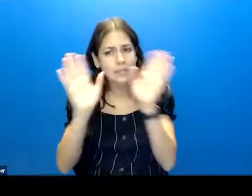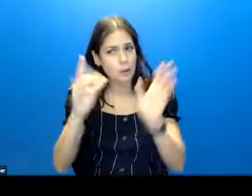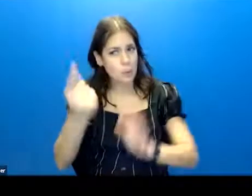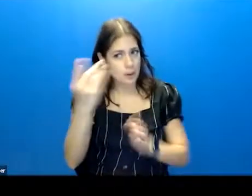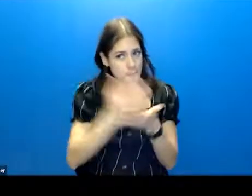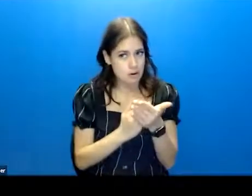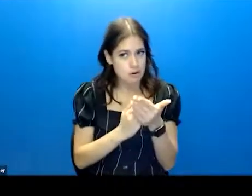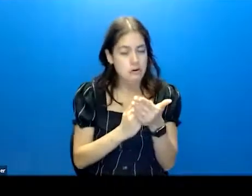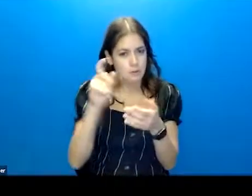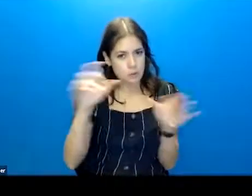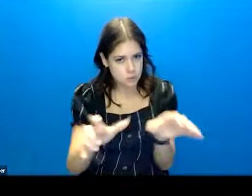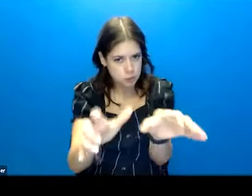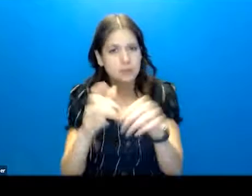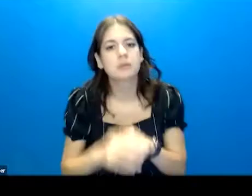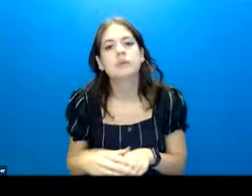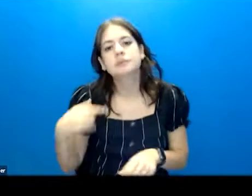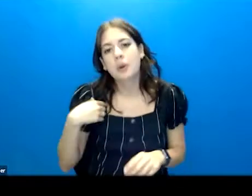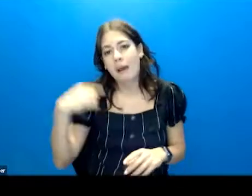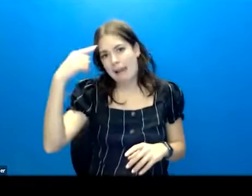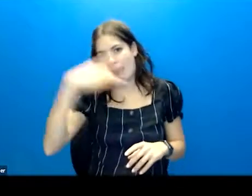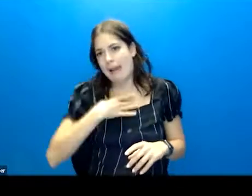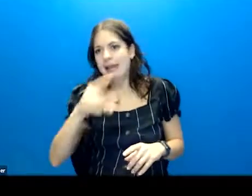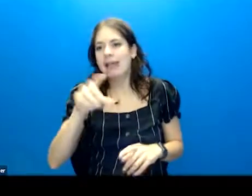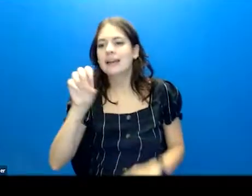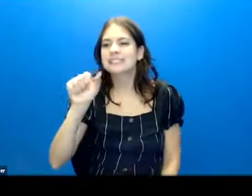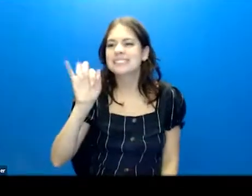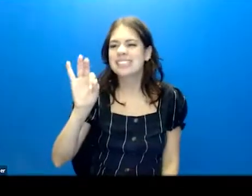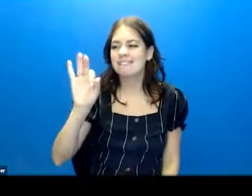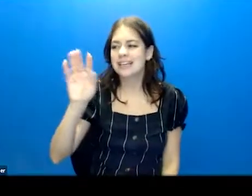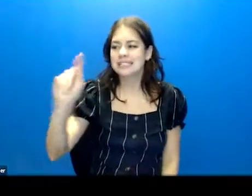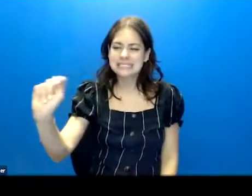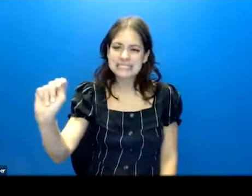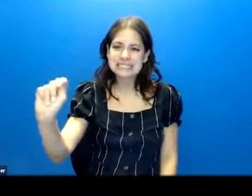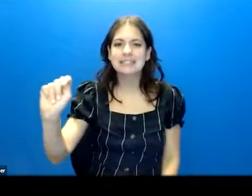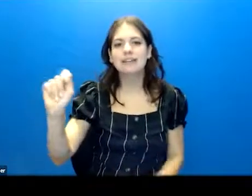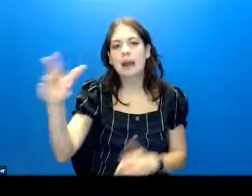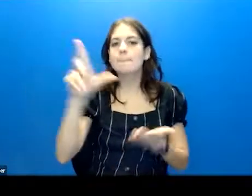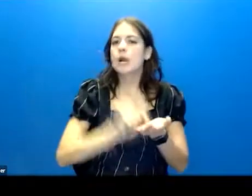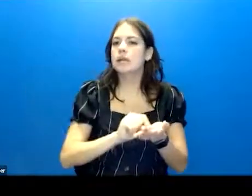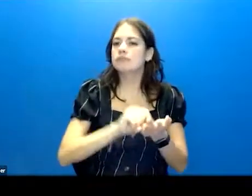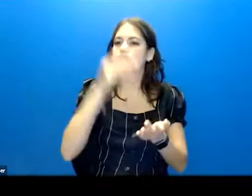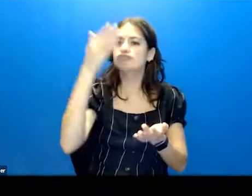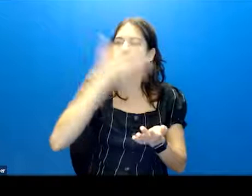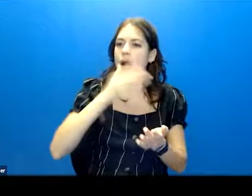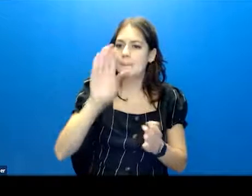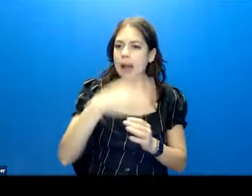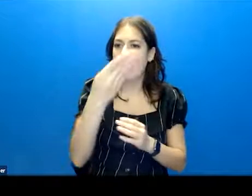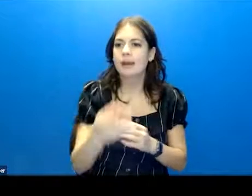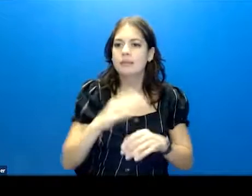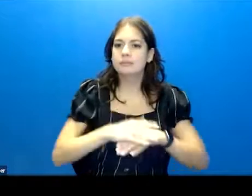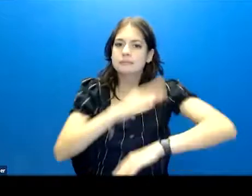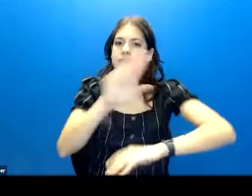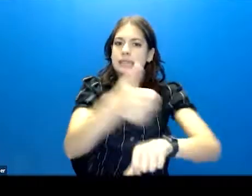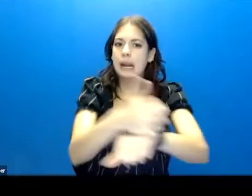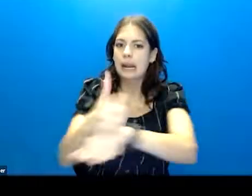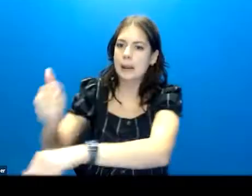what you need to do. So I really like the safety. In my clinic, I usually print this out front and back and put it up on all the desks.